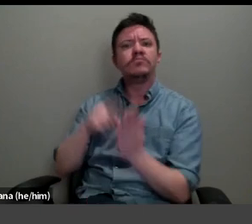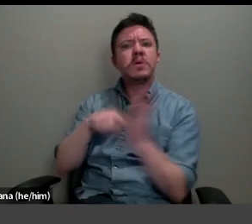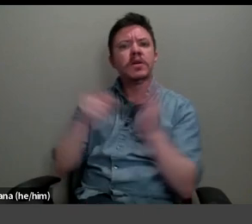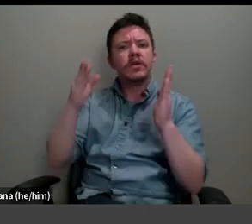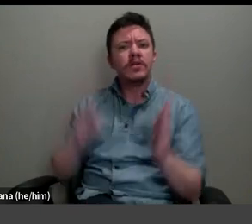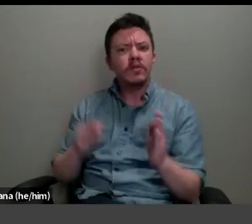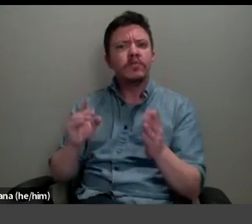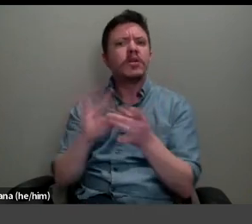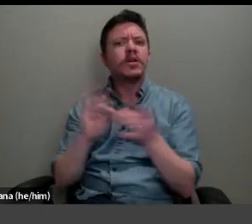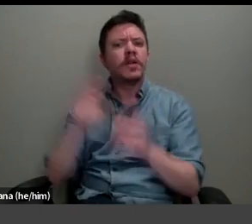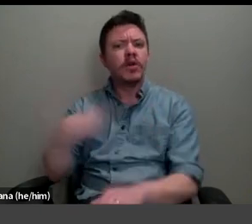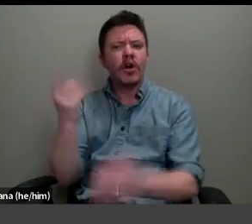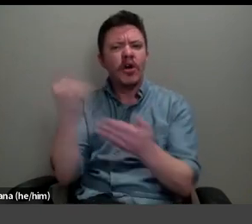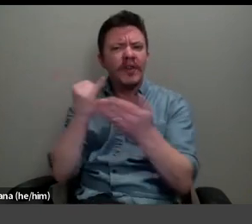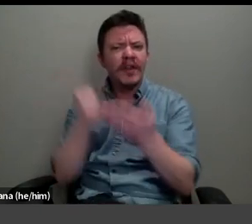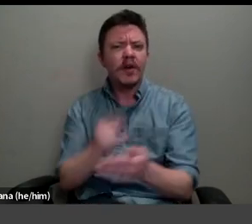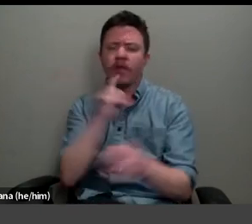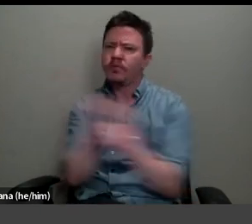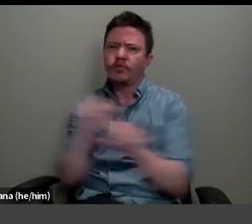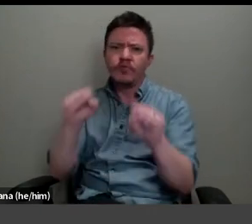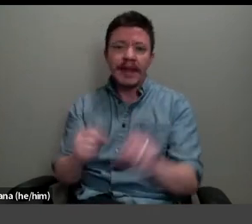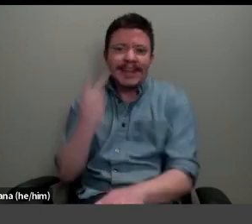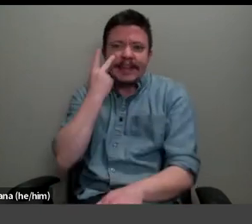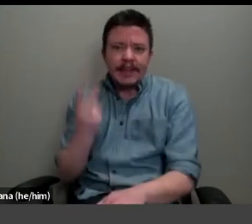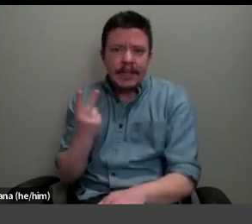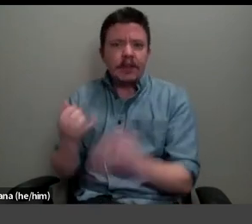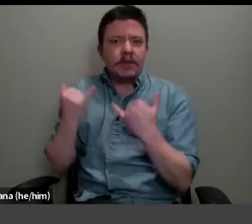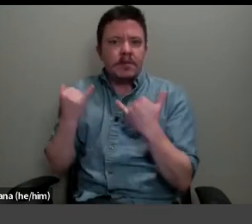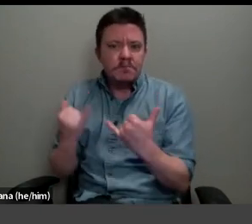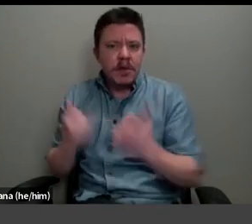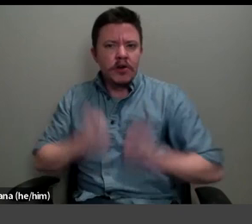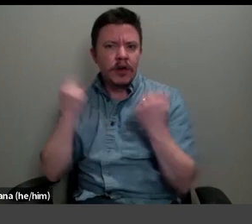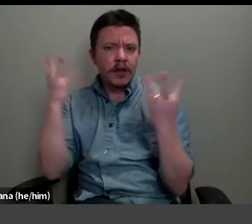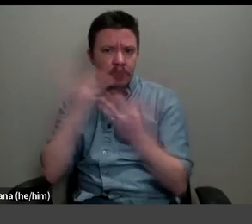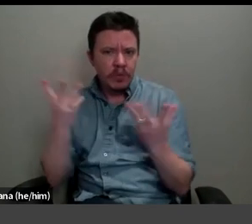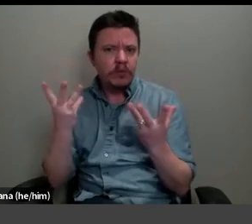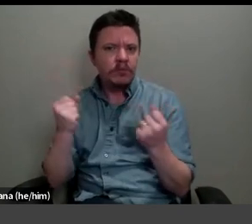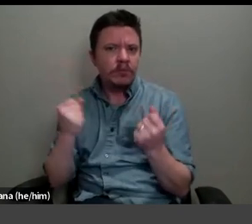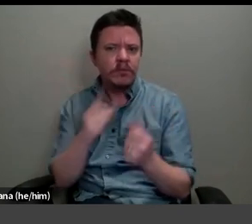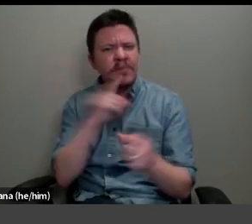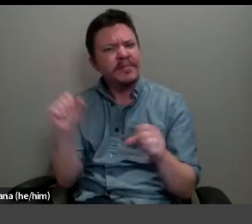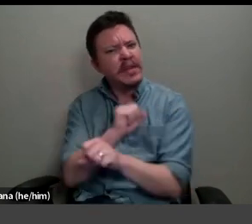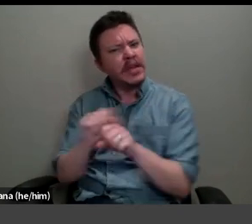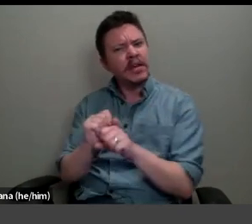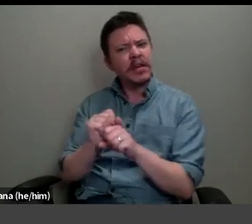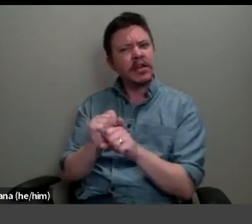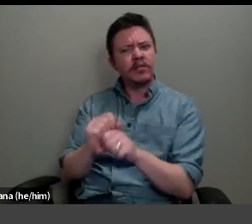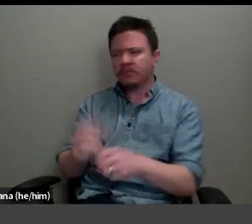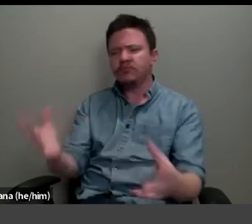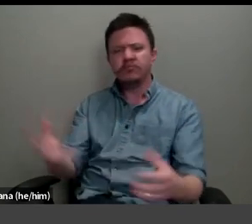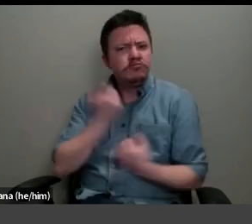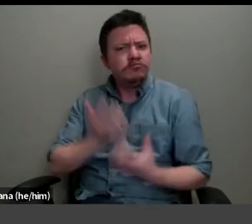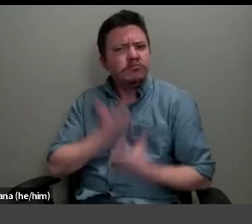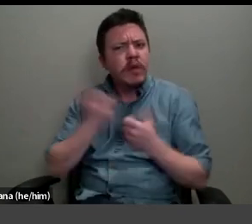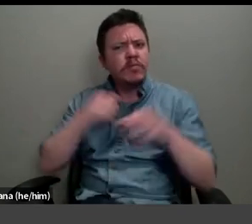capable of really seeing these, quote, modern life beauties. Indeed, poetic passages describing